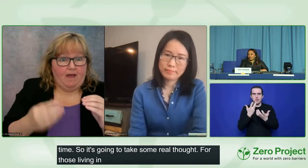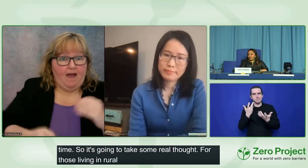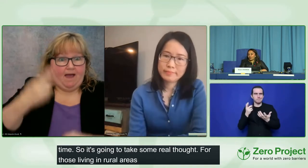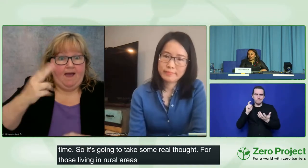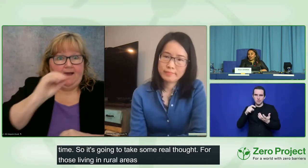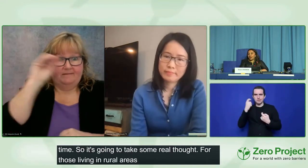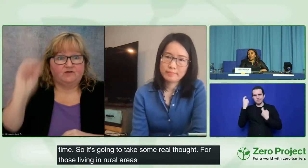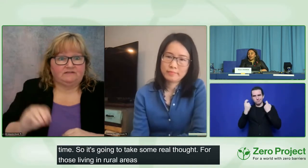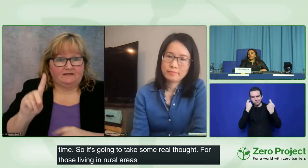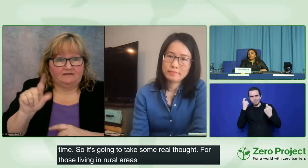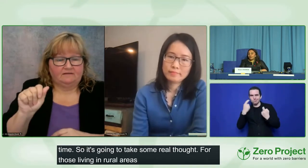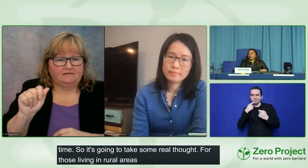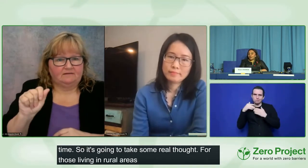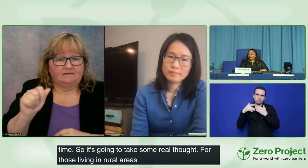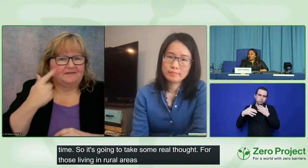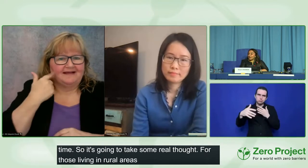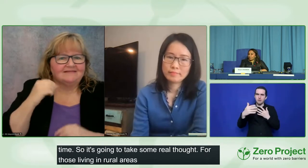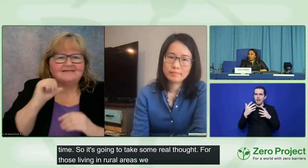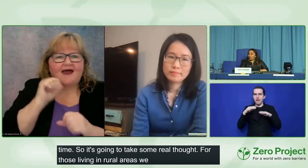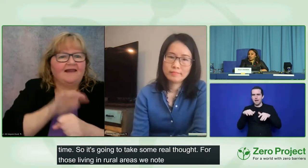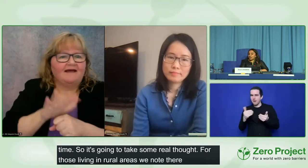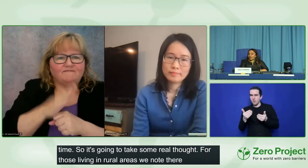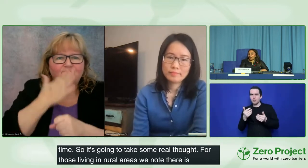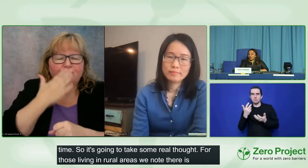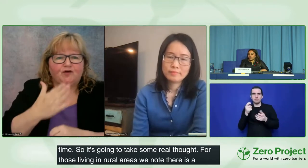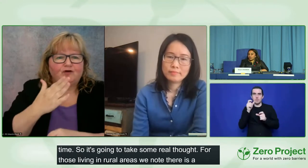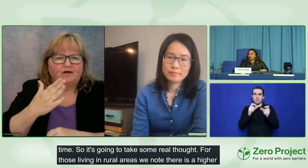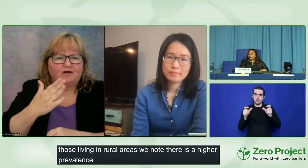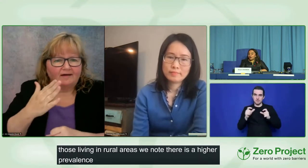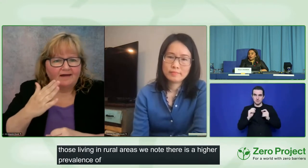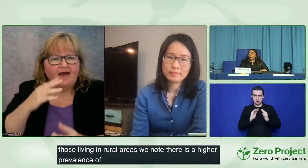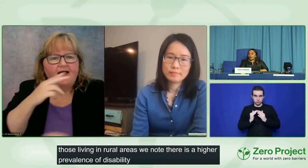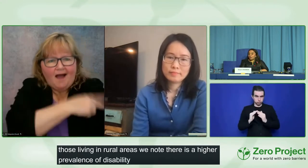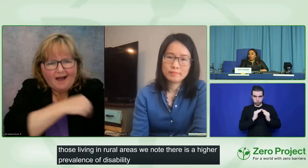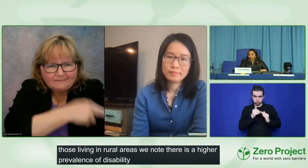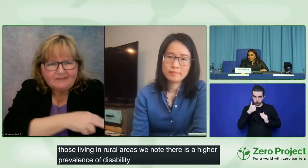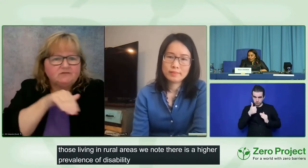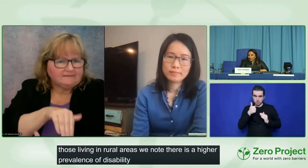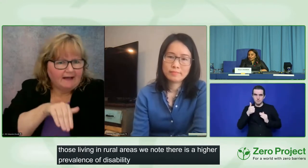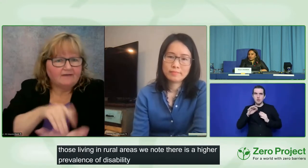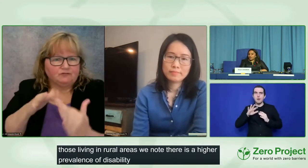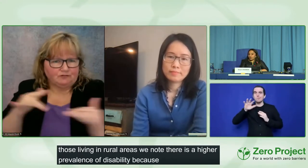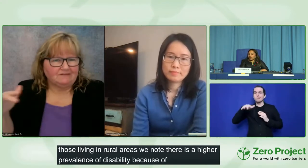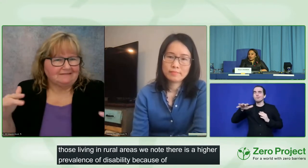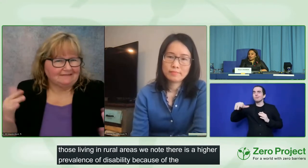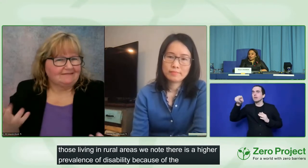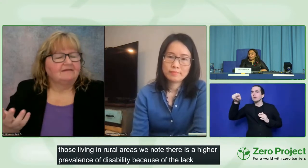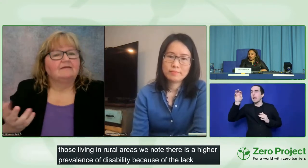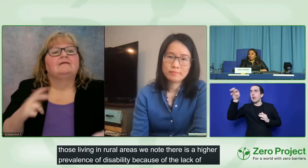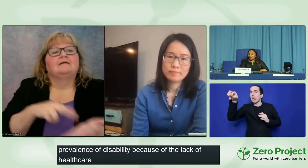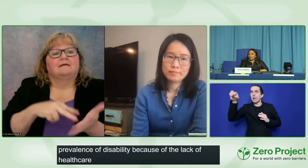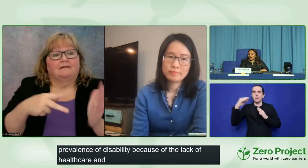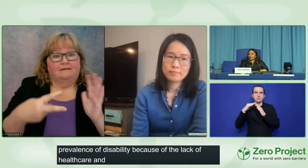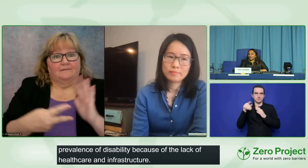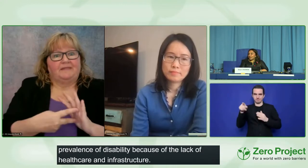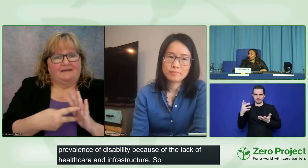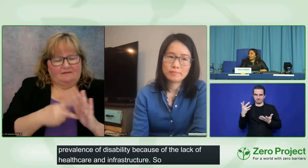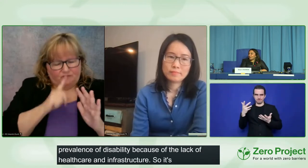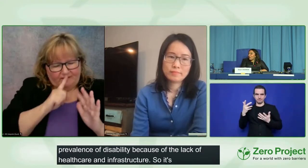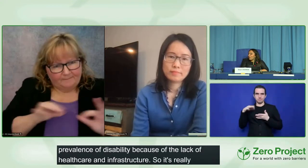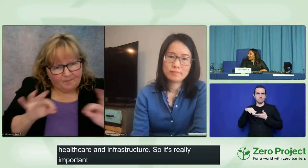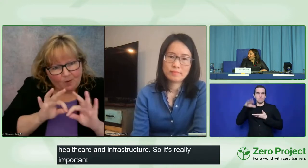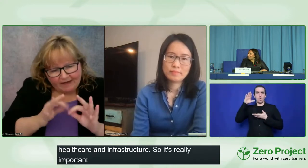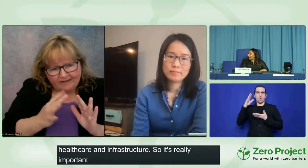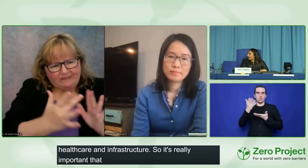healthcare and infrastructure. So it's really important that we do put our efforts to reaching those people because